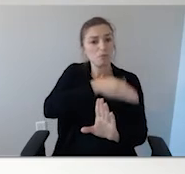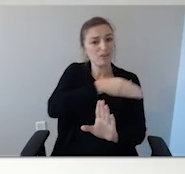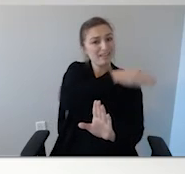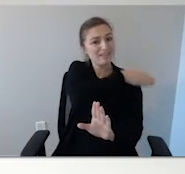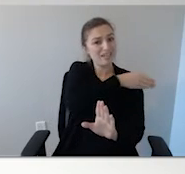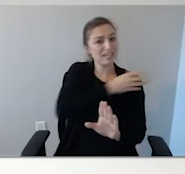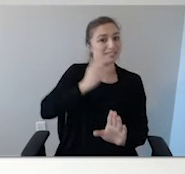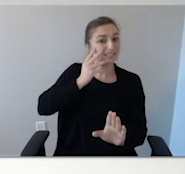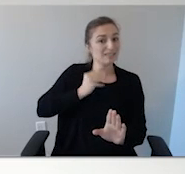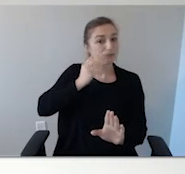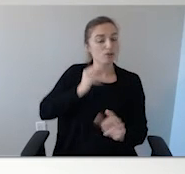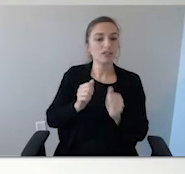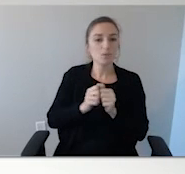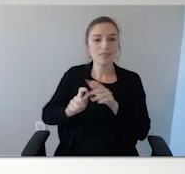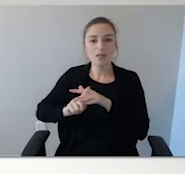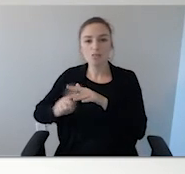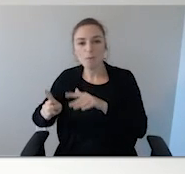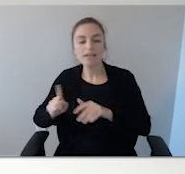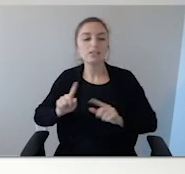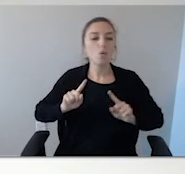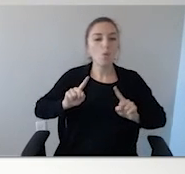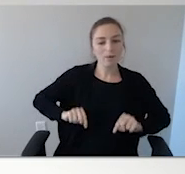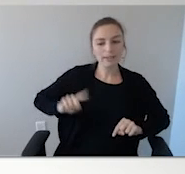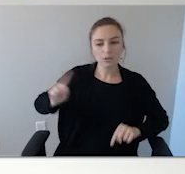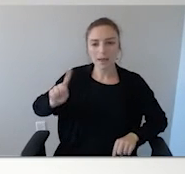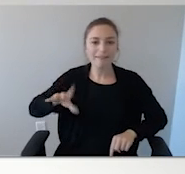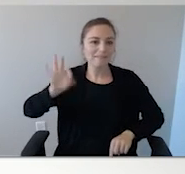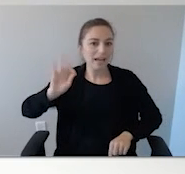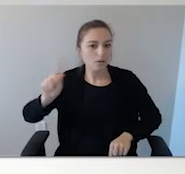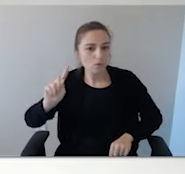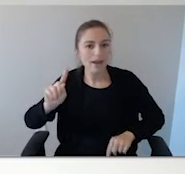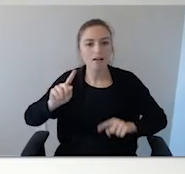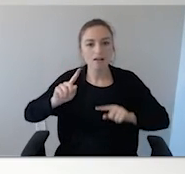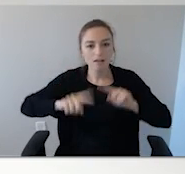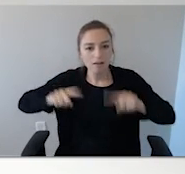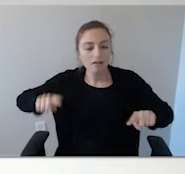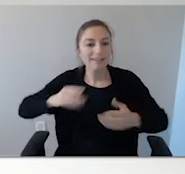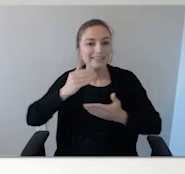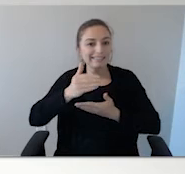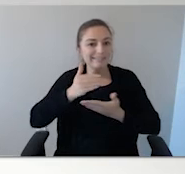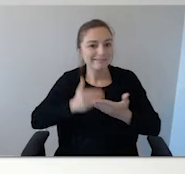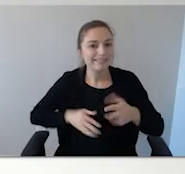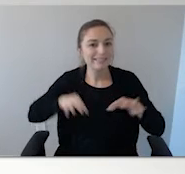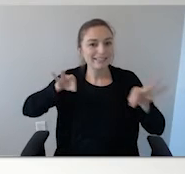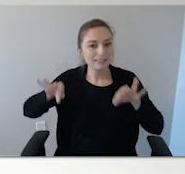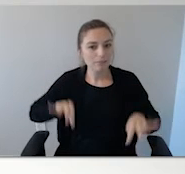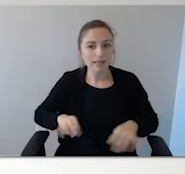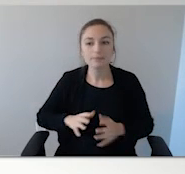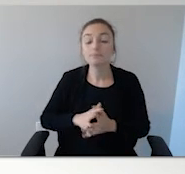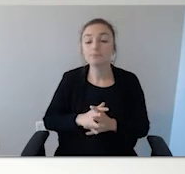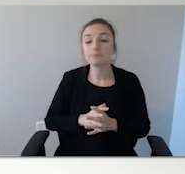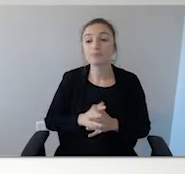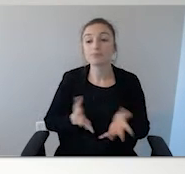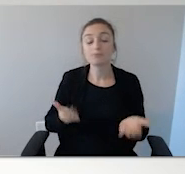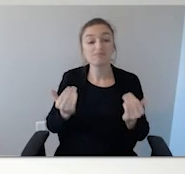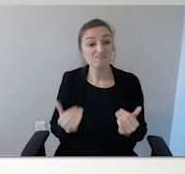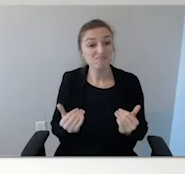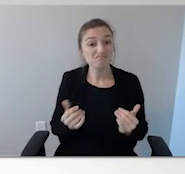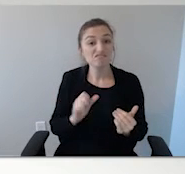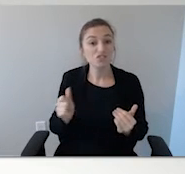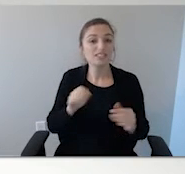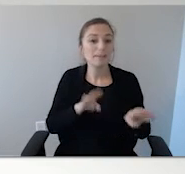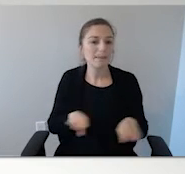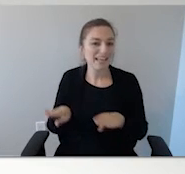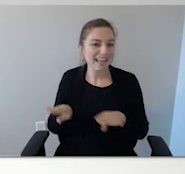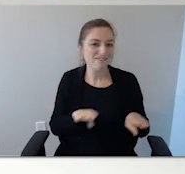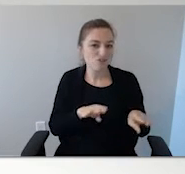Where were they found? Also, you want to list any challenging behaviors they might have. For my son, he tends to put his hand against